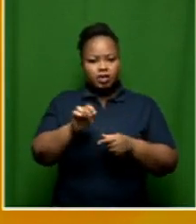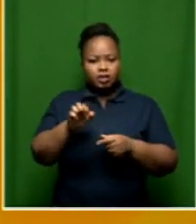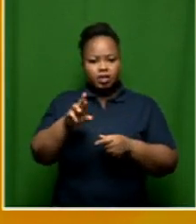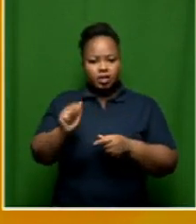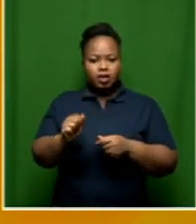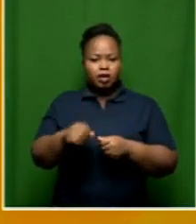smartphone app.